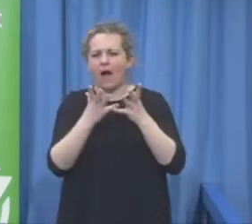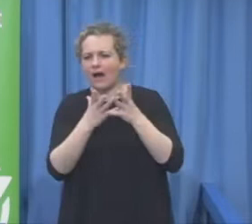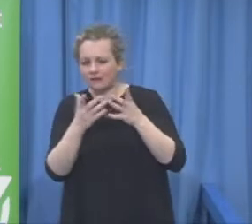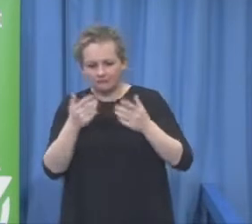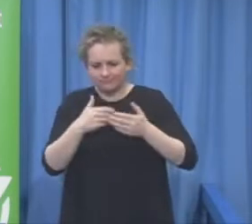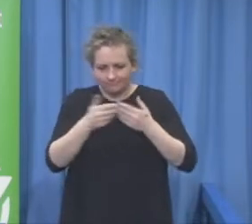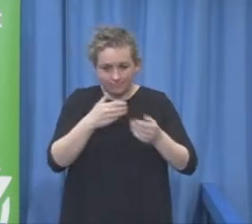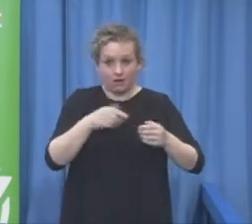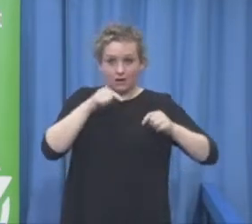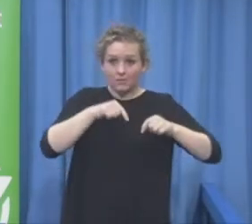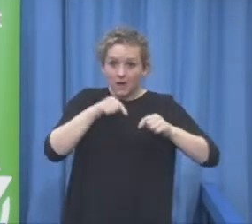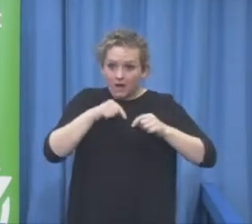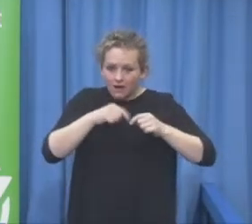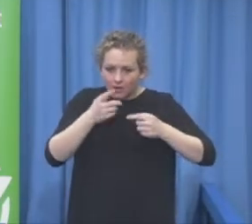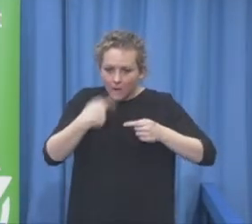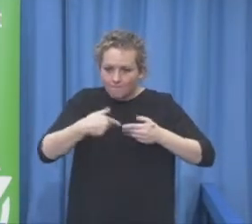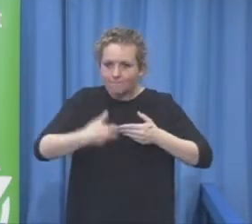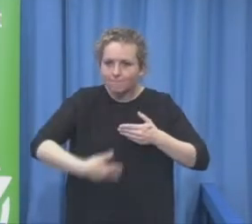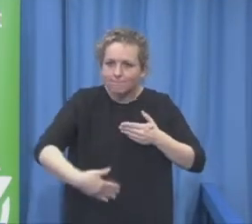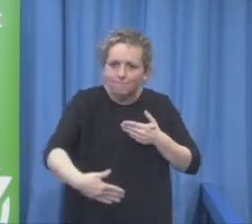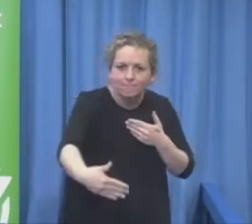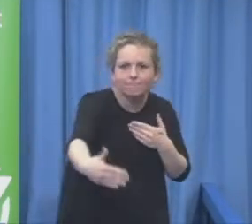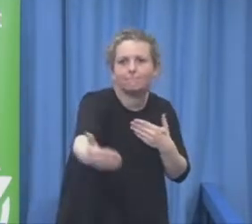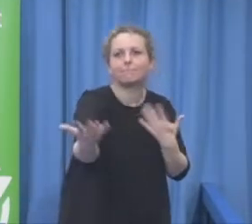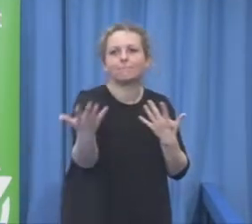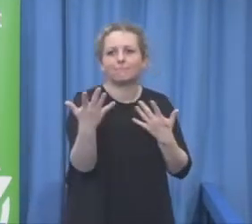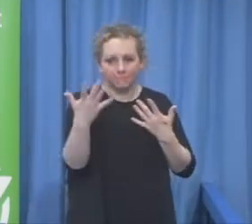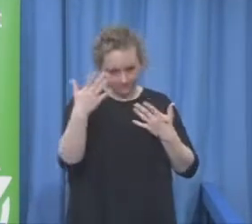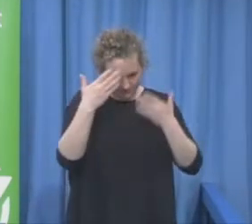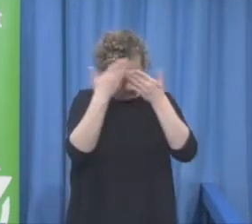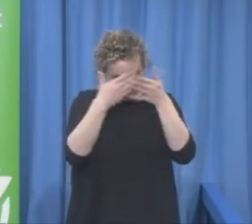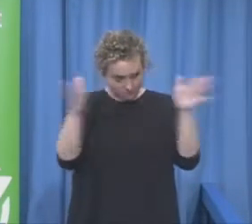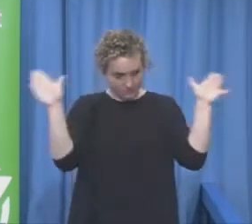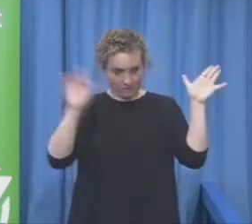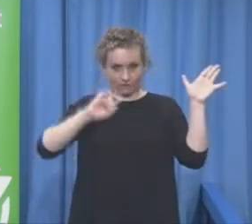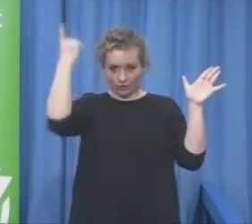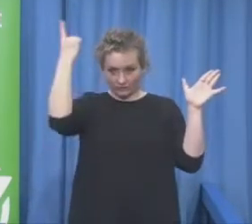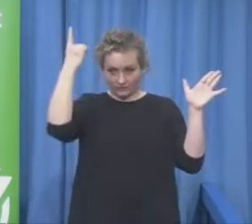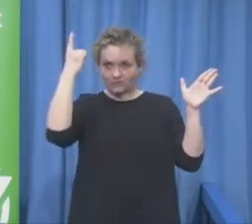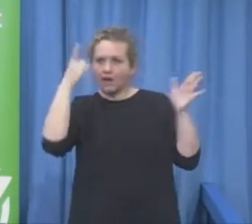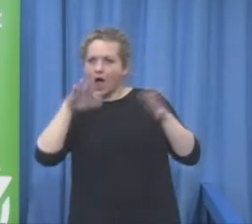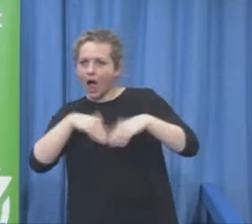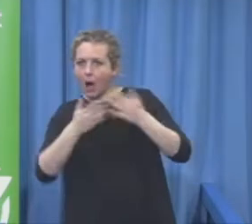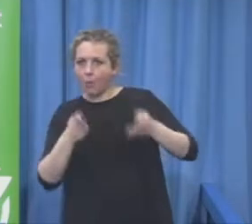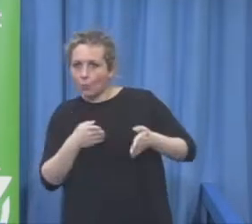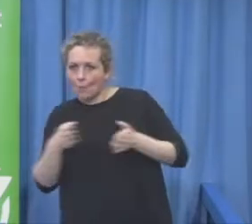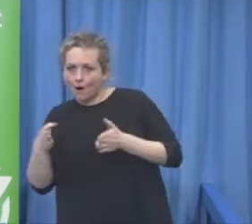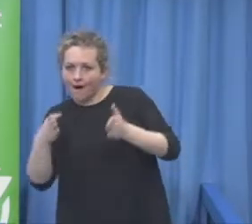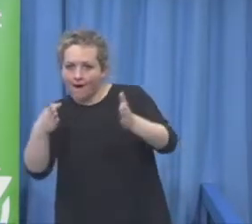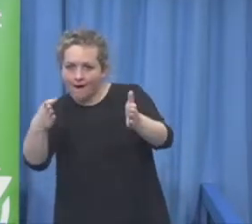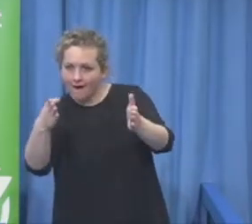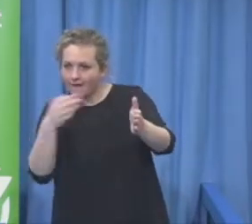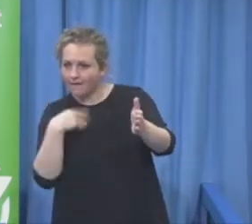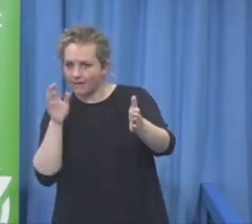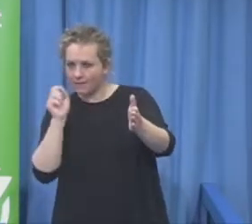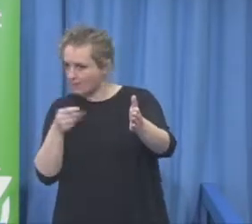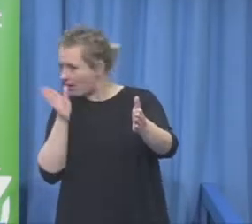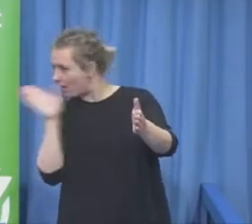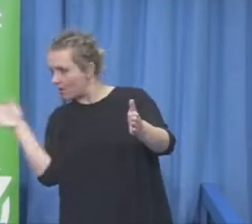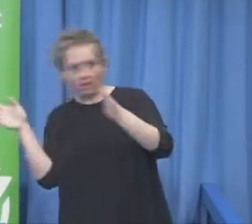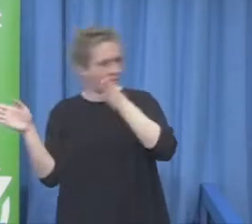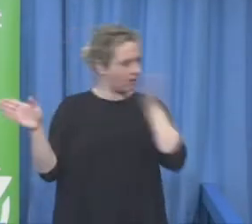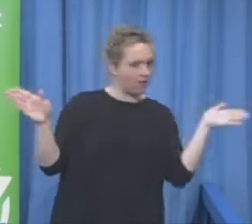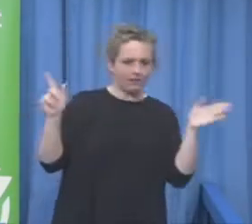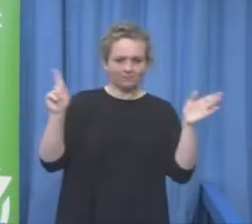way, without stigmatics, without barrier, named people design, join